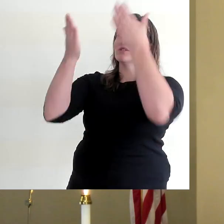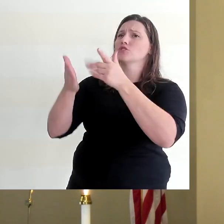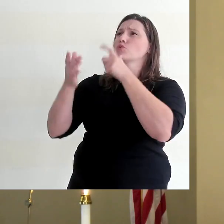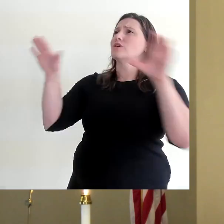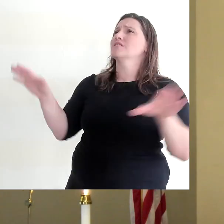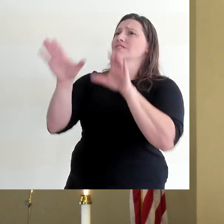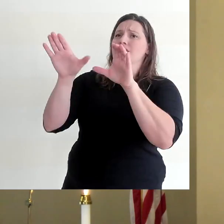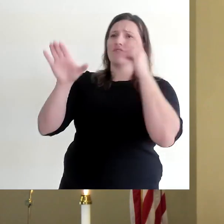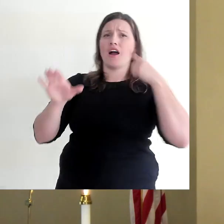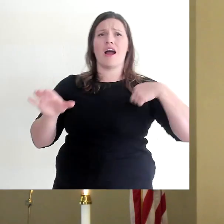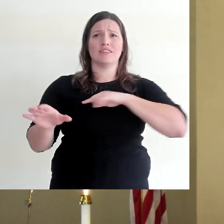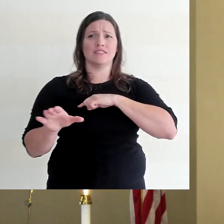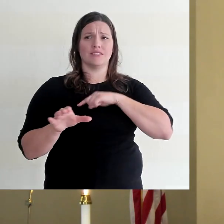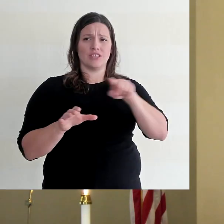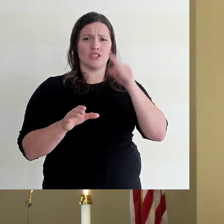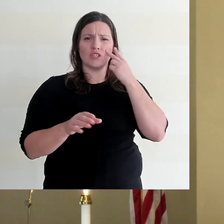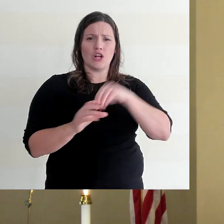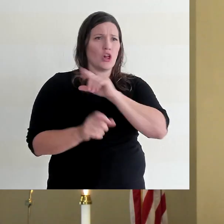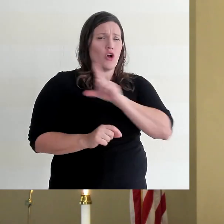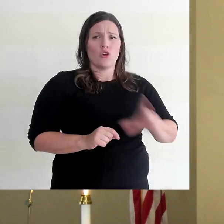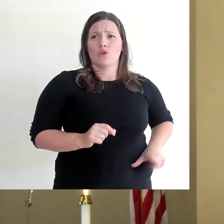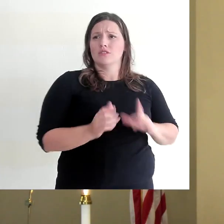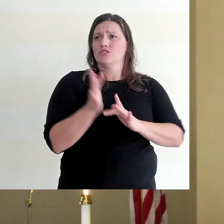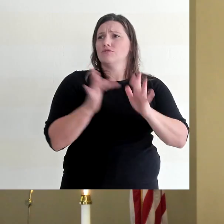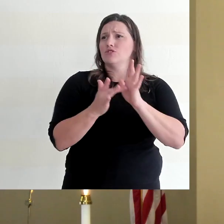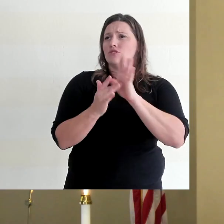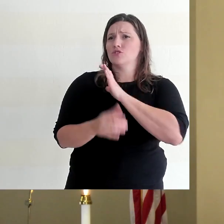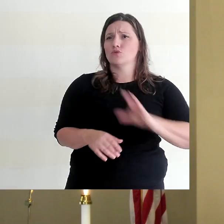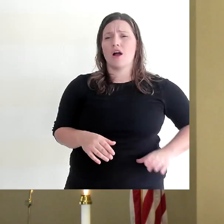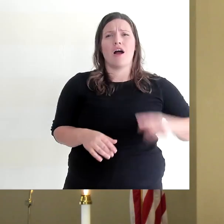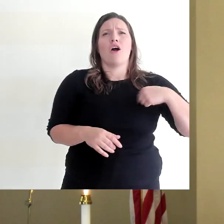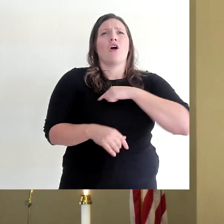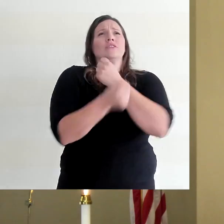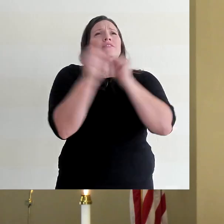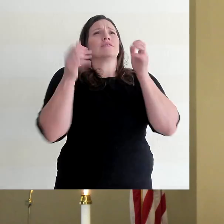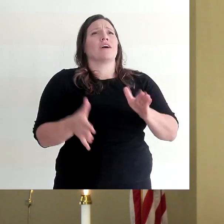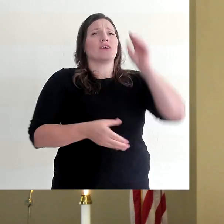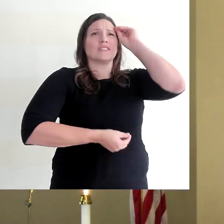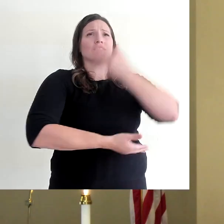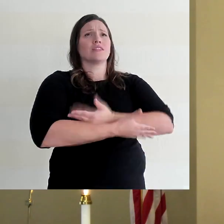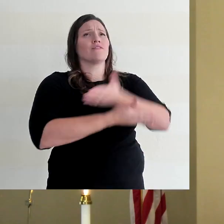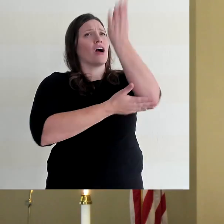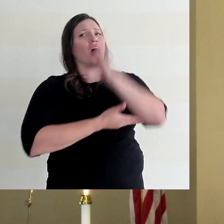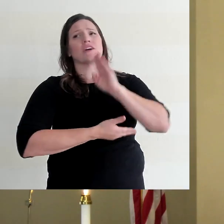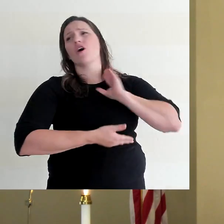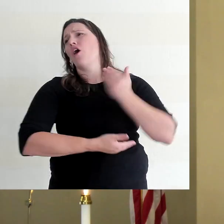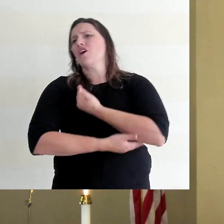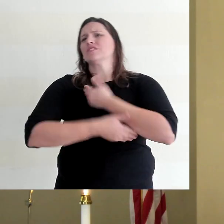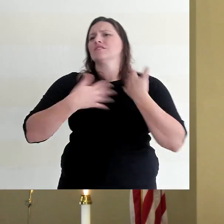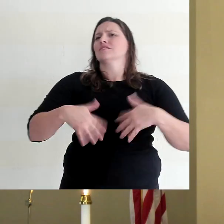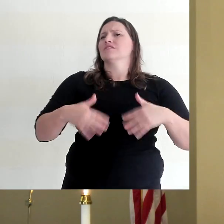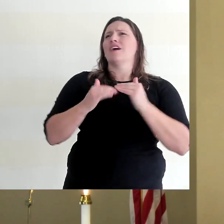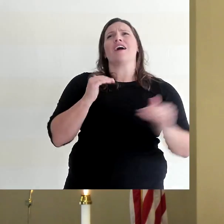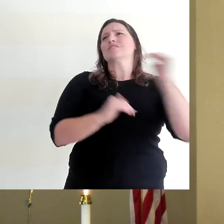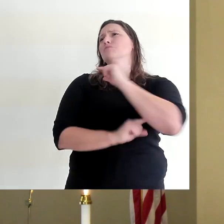he has done for us as we see it in the Lord Jesus Christ, our Savior, the Son of God, our great